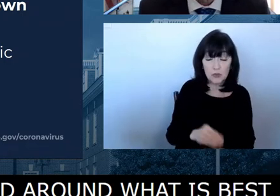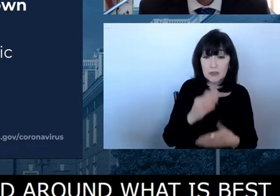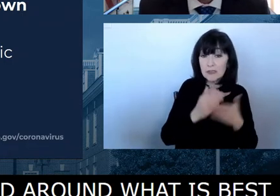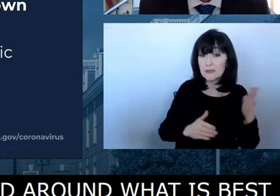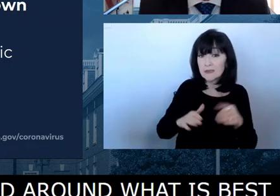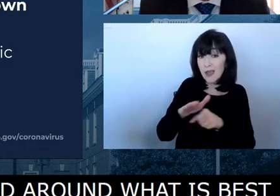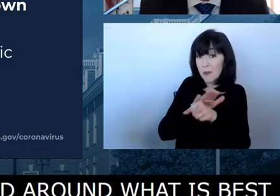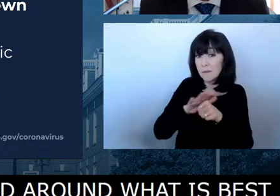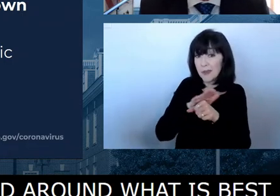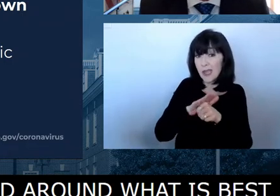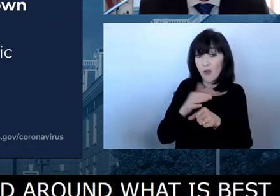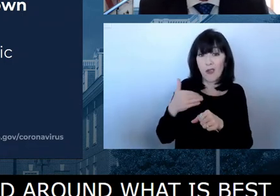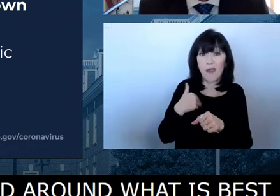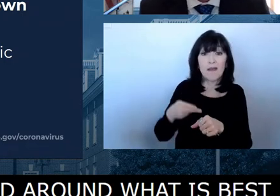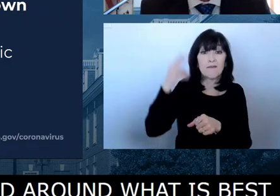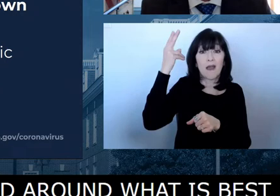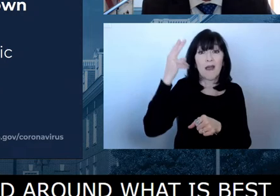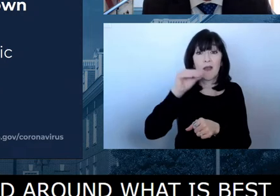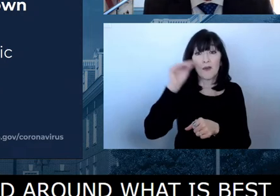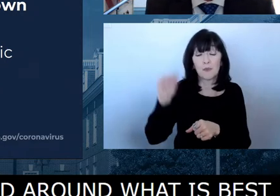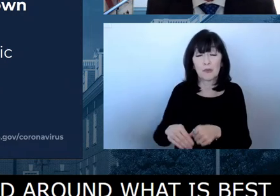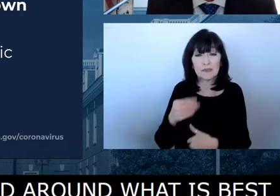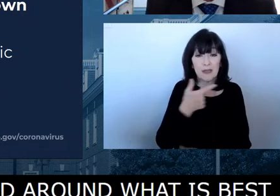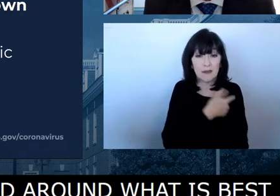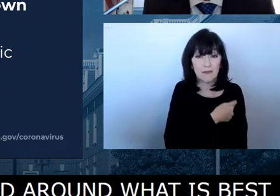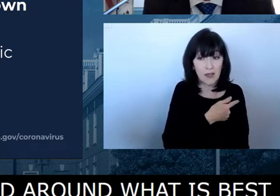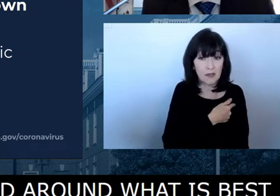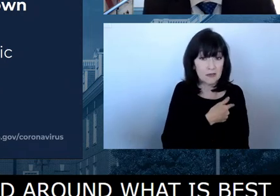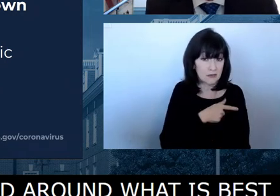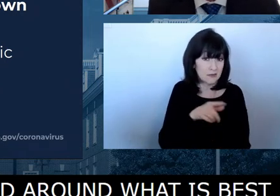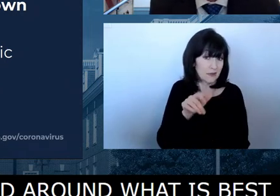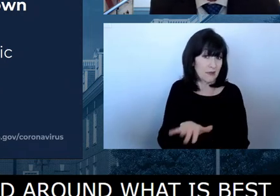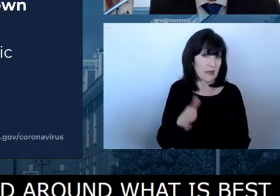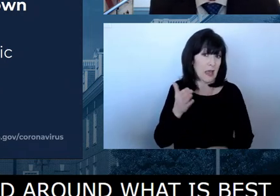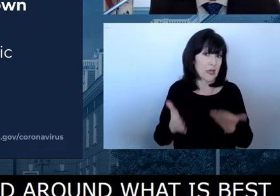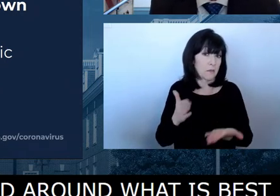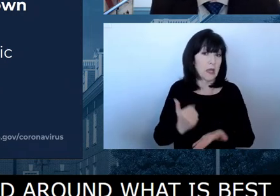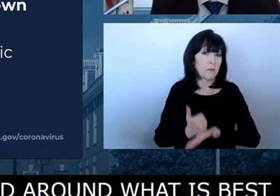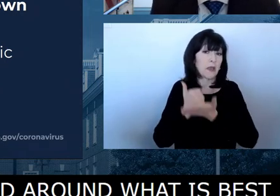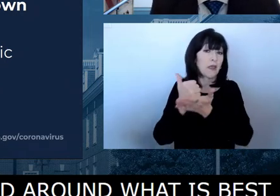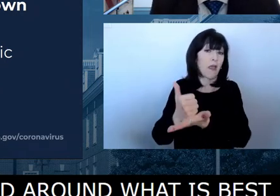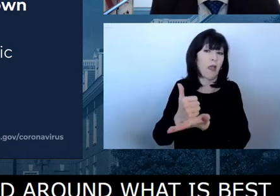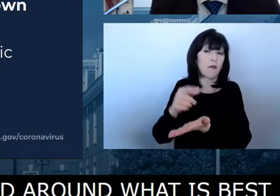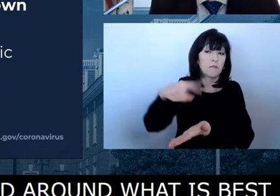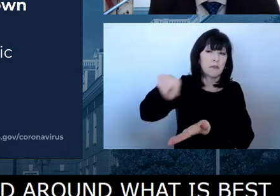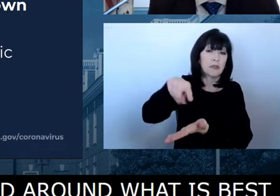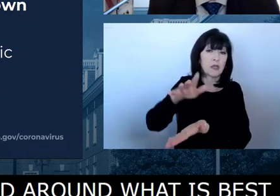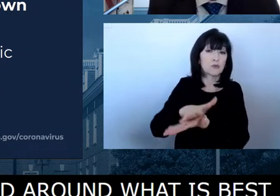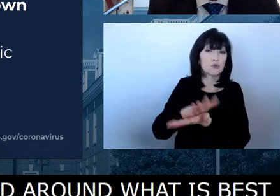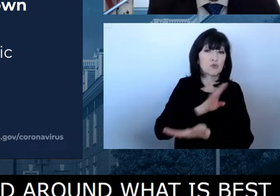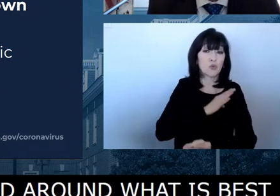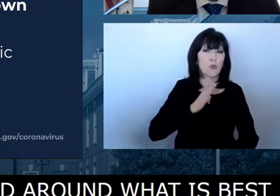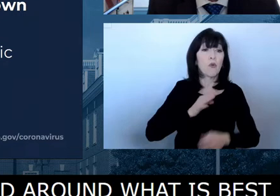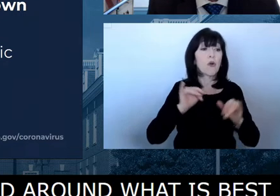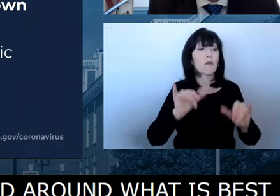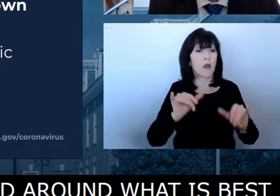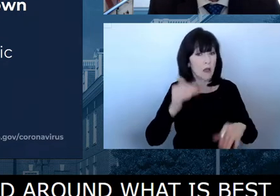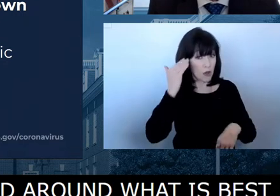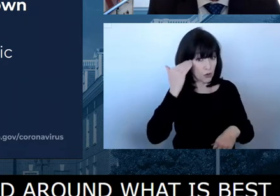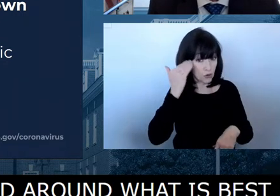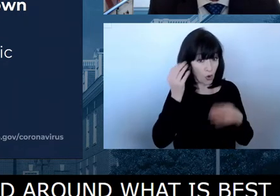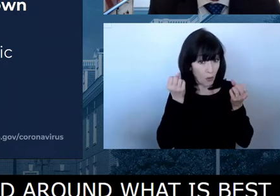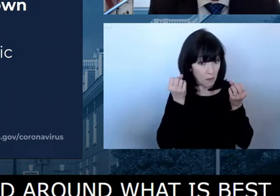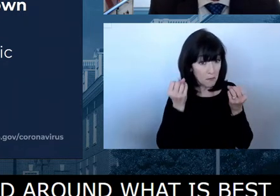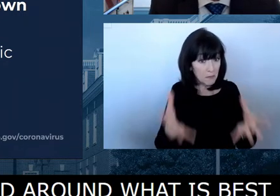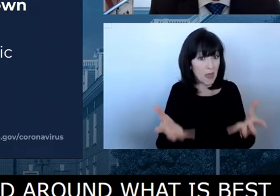rates than others that could play a role in helping a school board make a decision around what they want to do with masking or